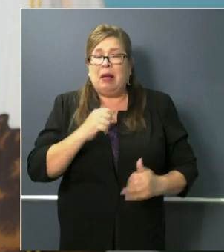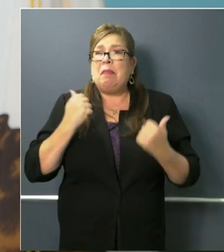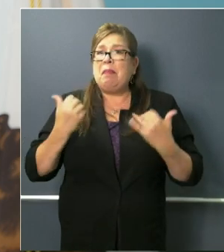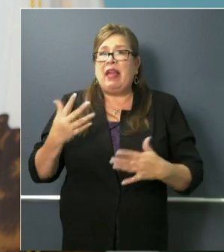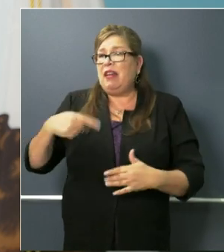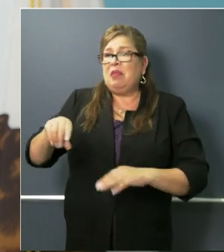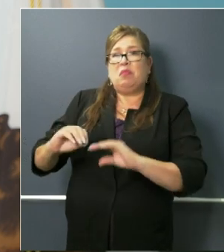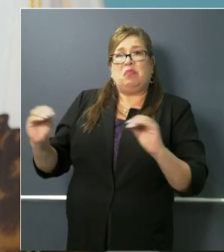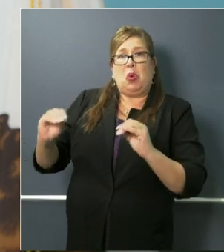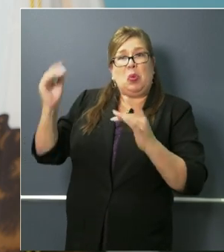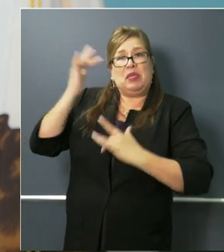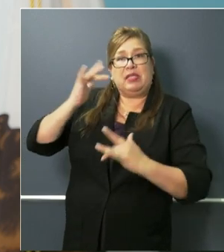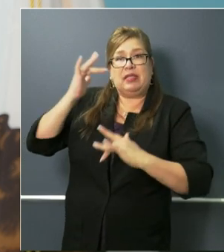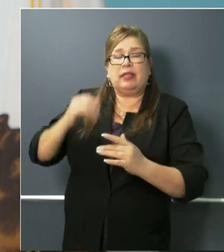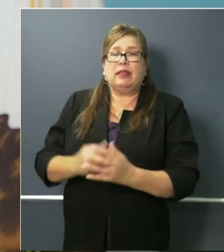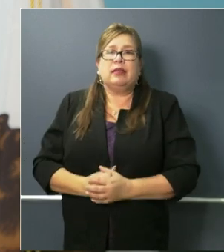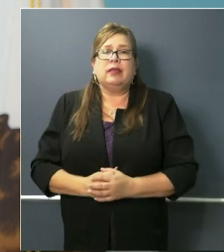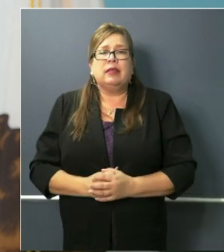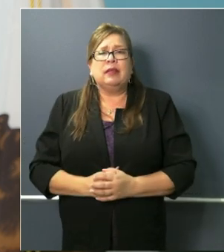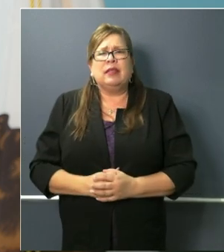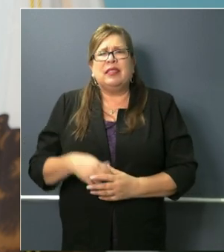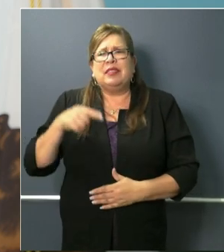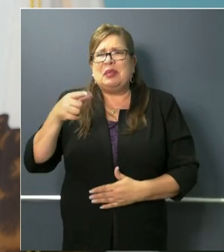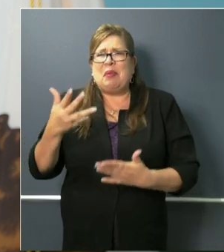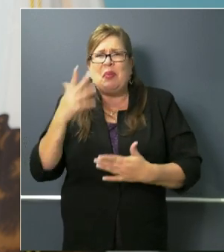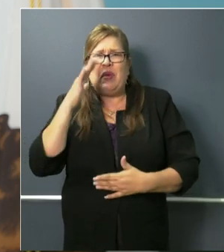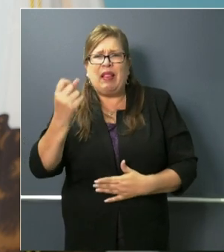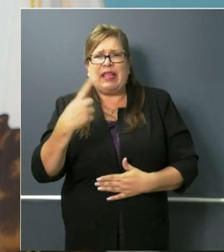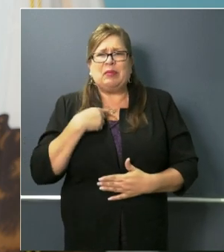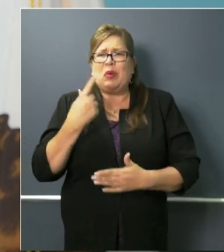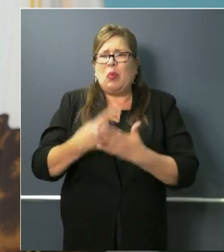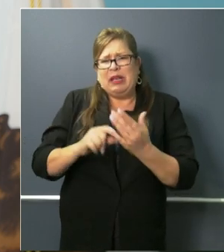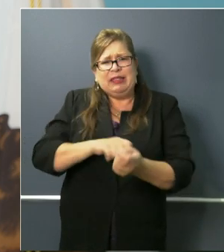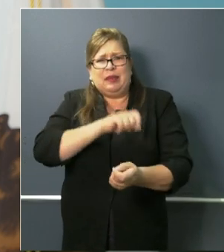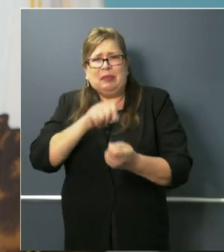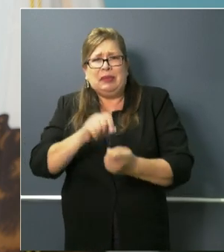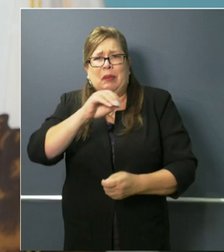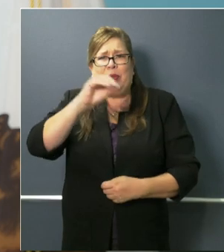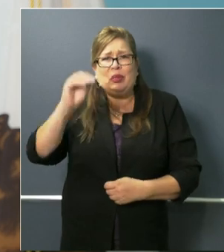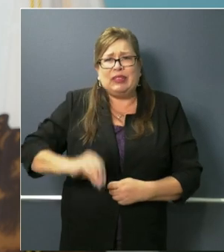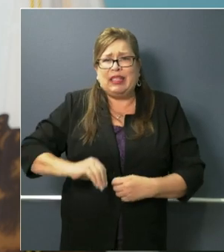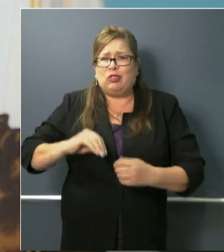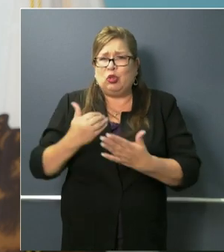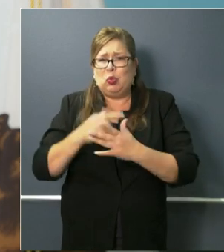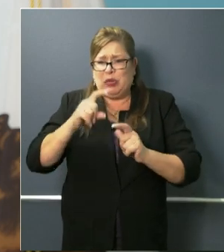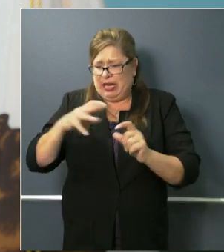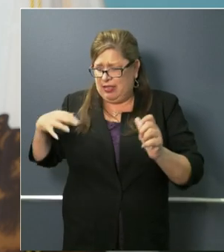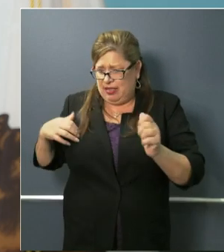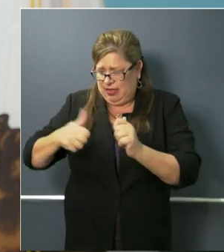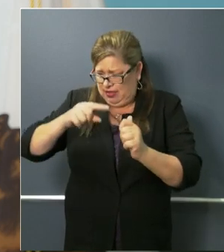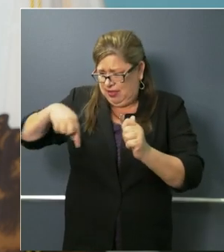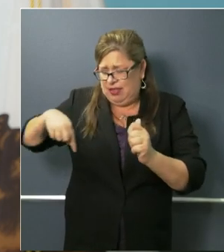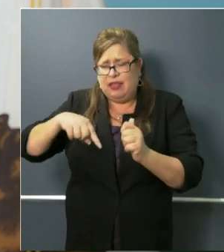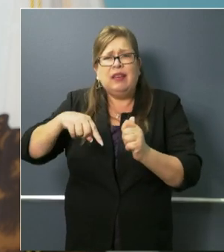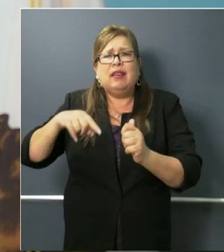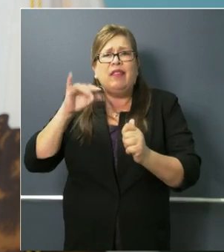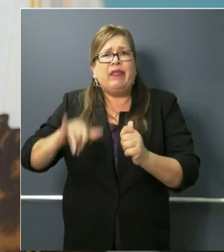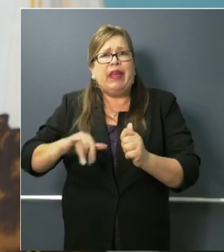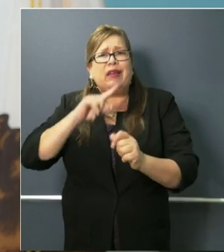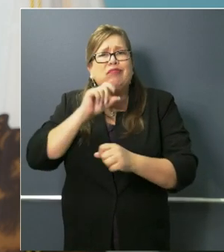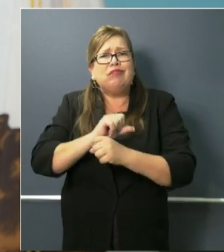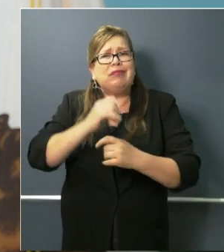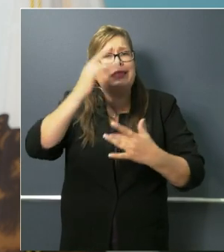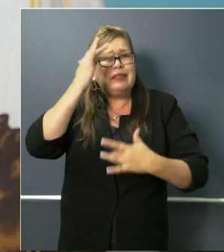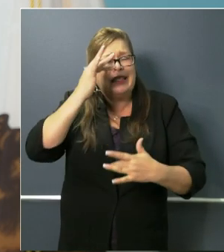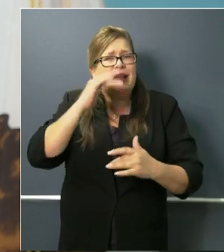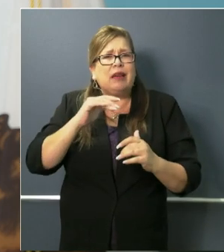apple to apple, because I imagine you may have questions. Well, what percentage specifically came back in terms of their positive results? We're going to get that